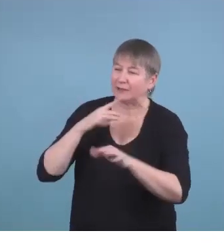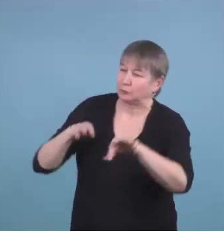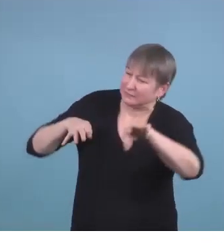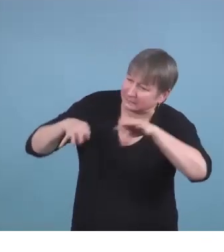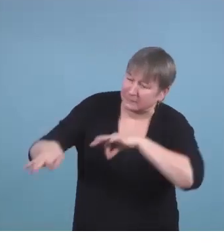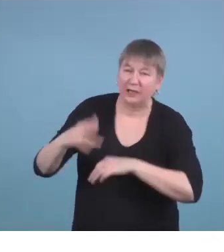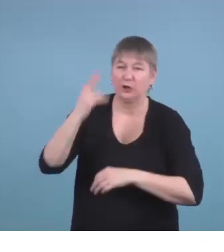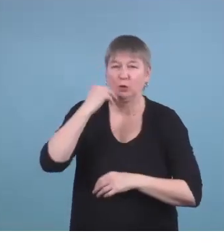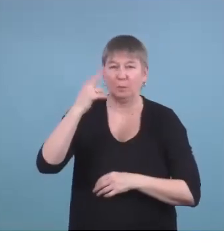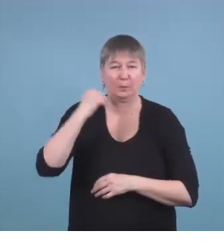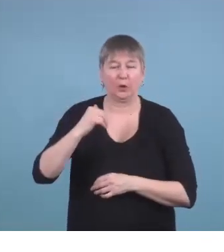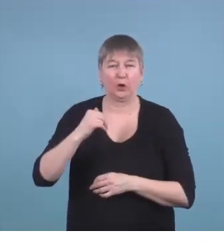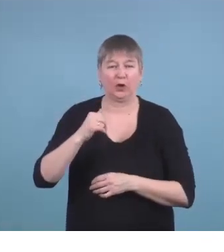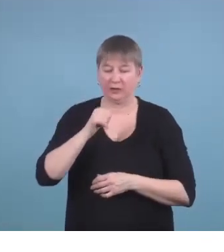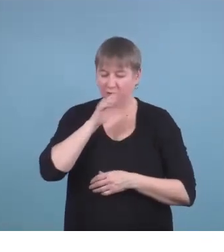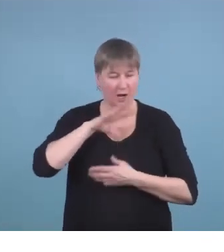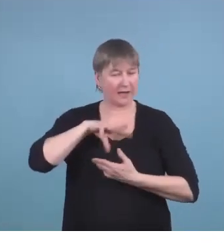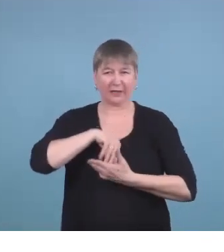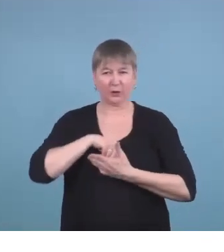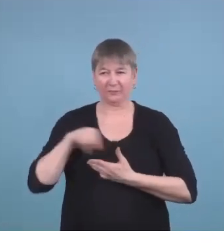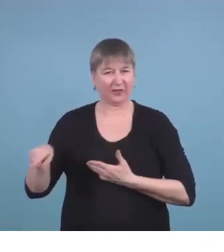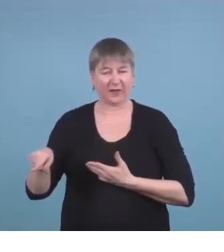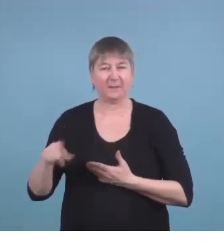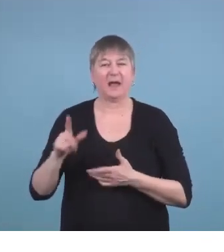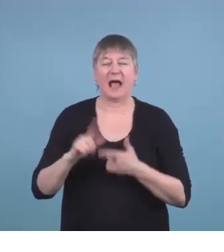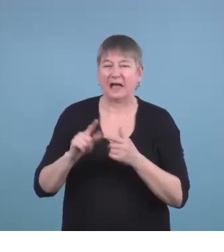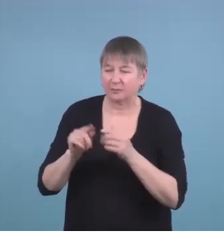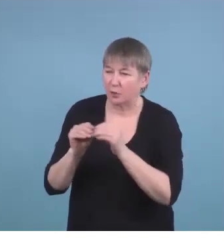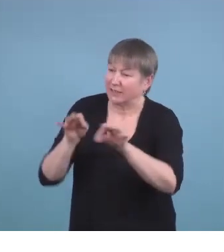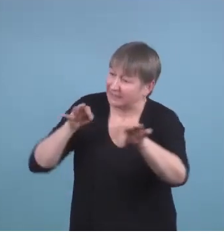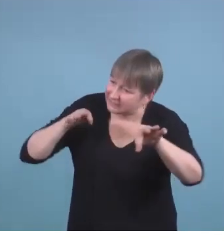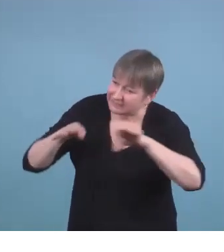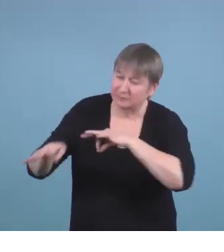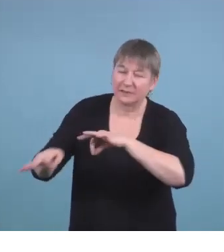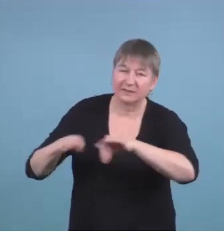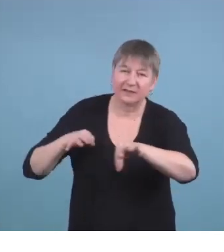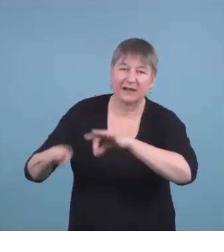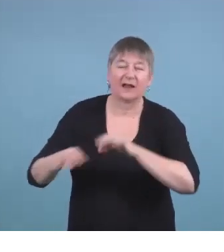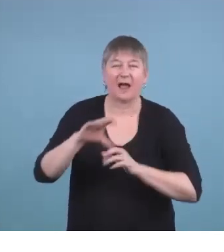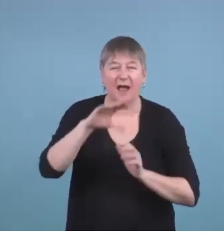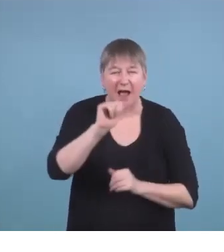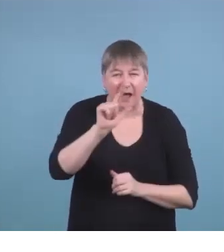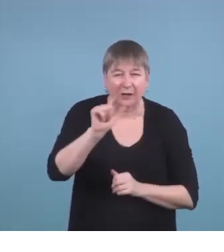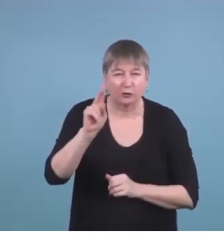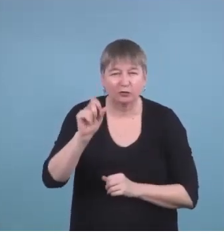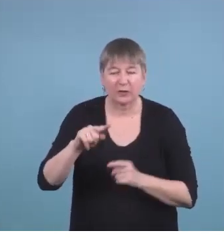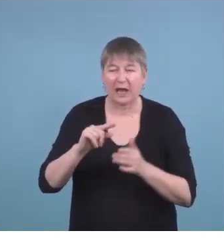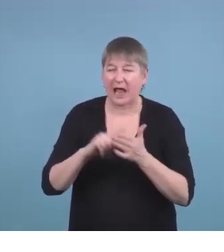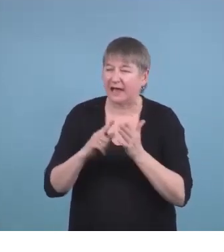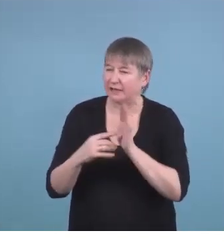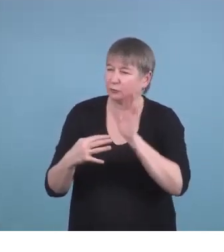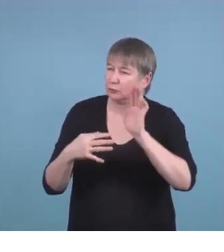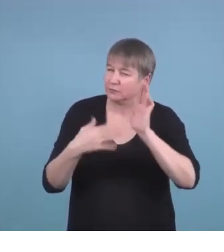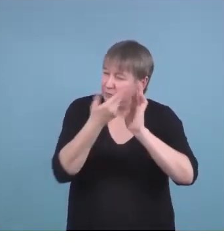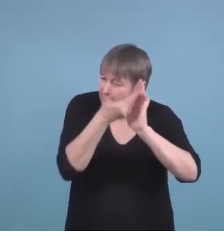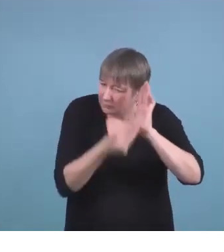and that I had to make explicit the illusion and build in all of